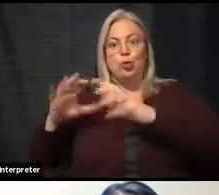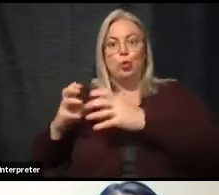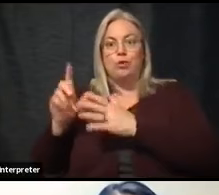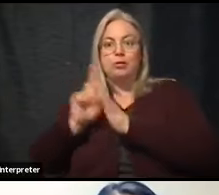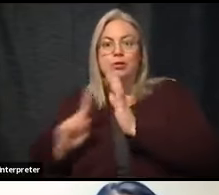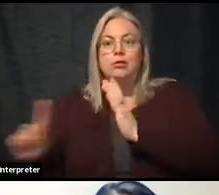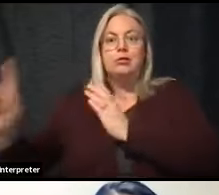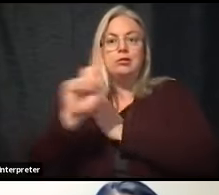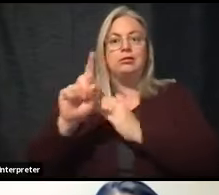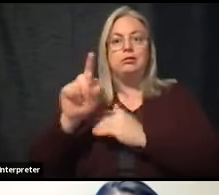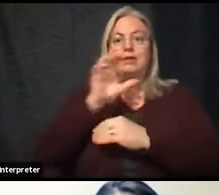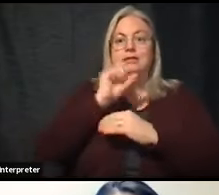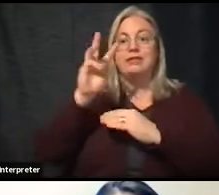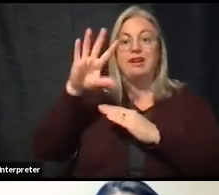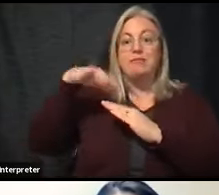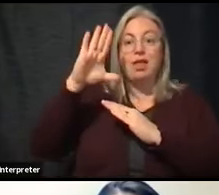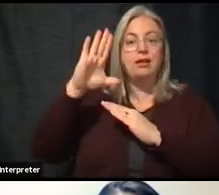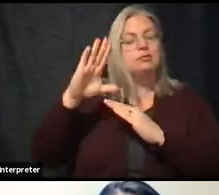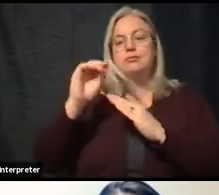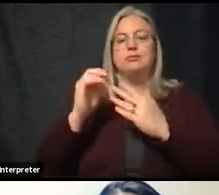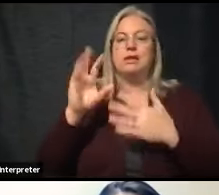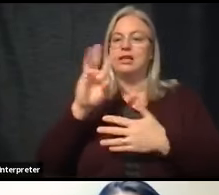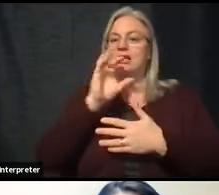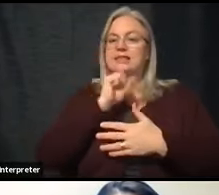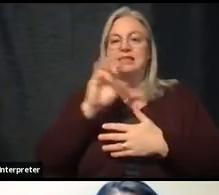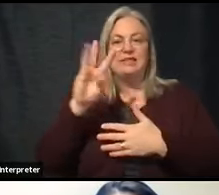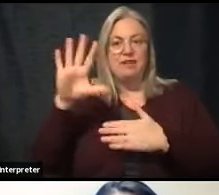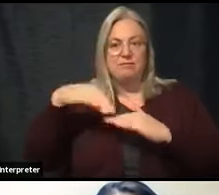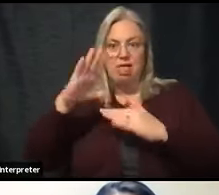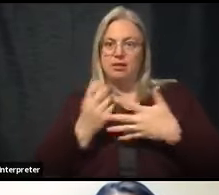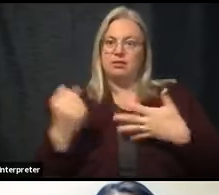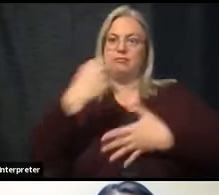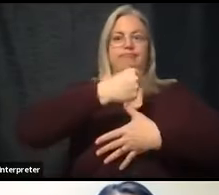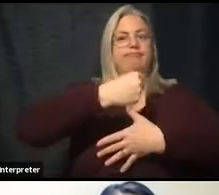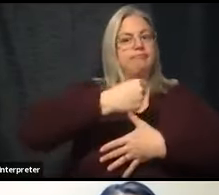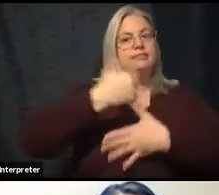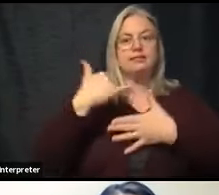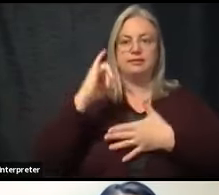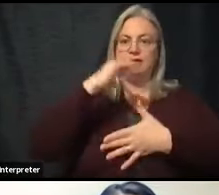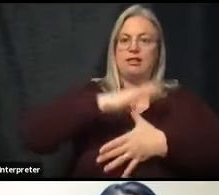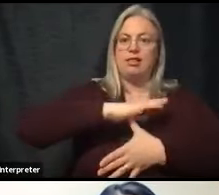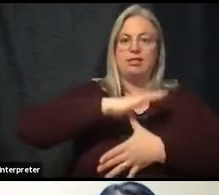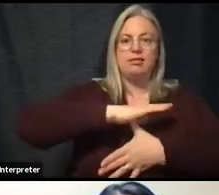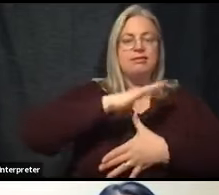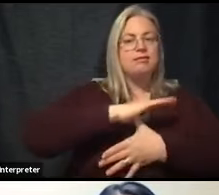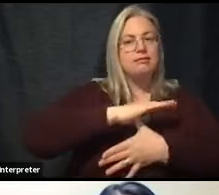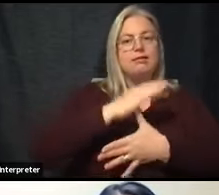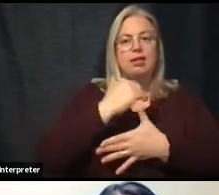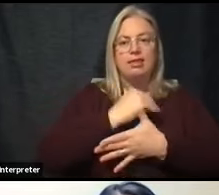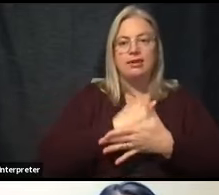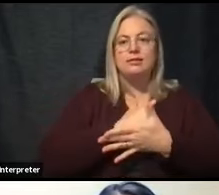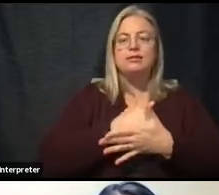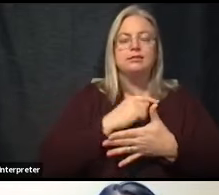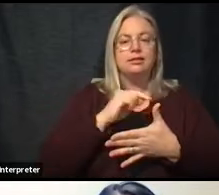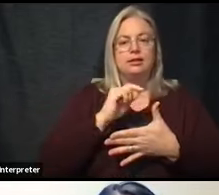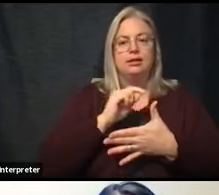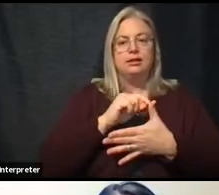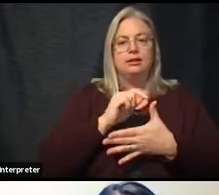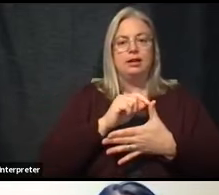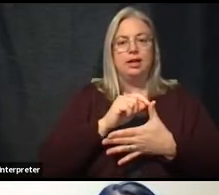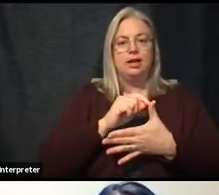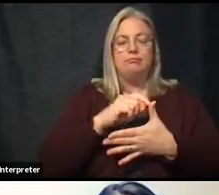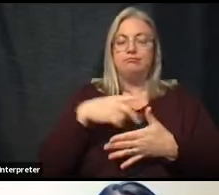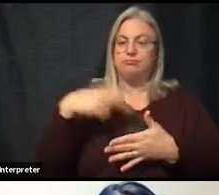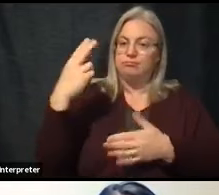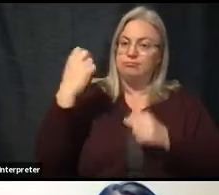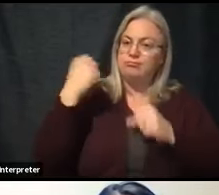65 plus still remains on top of our list. And that's where a very, very high percentage